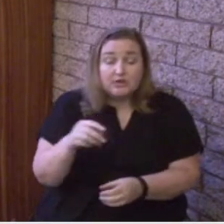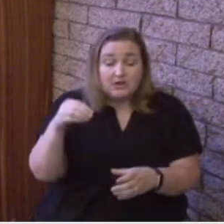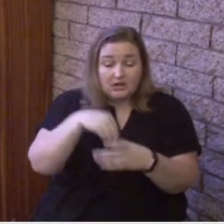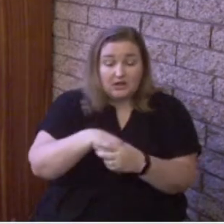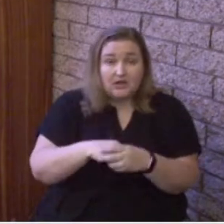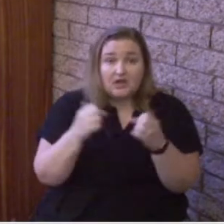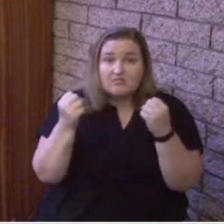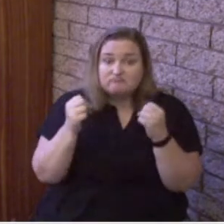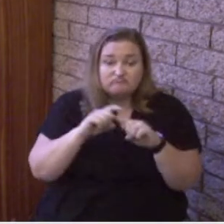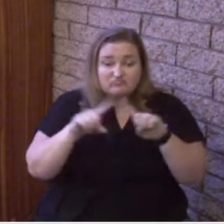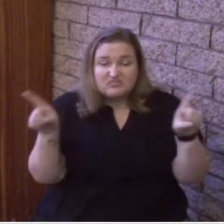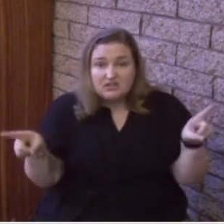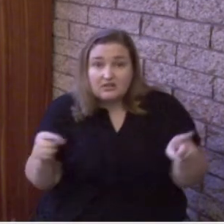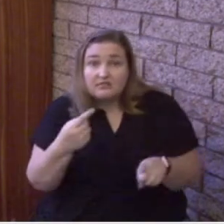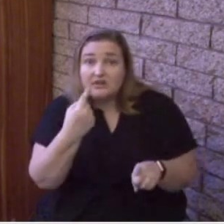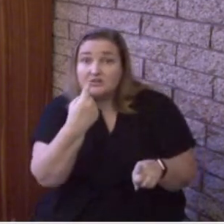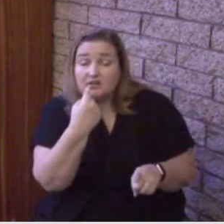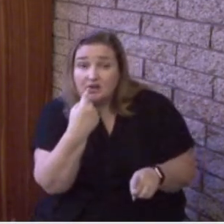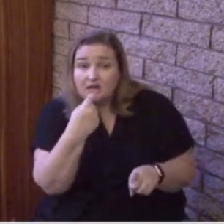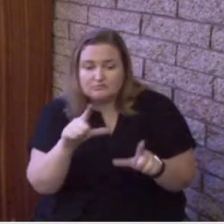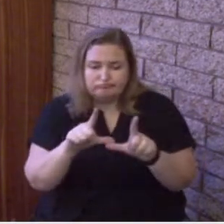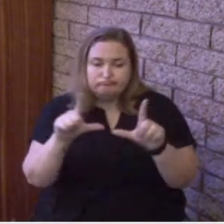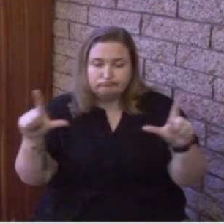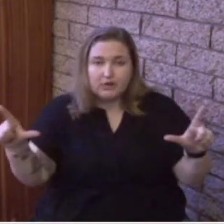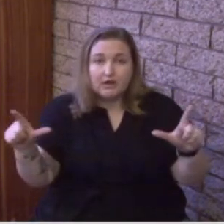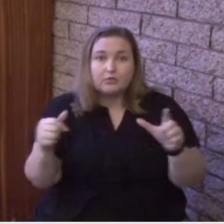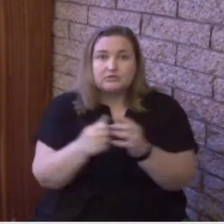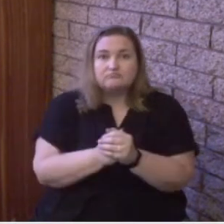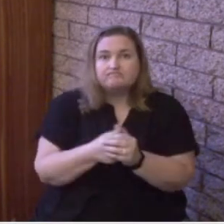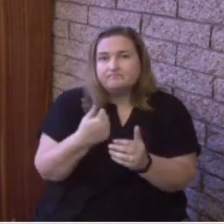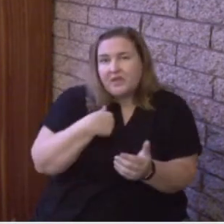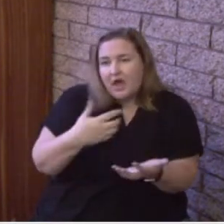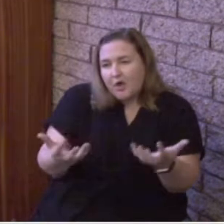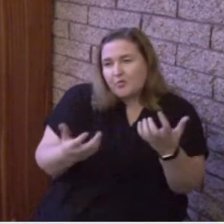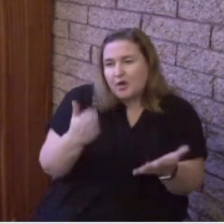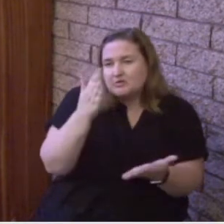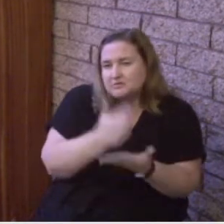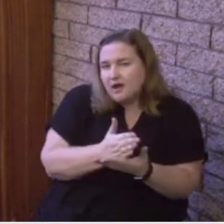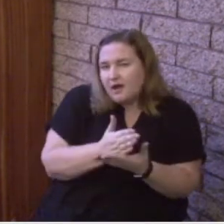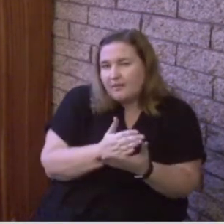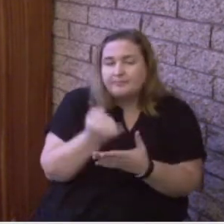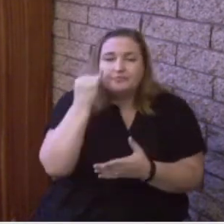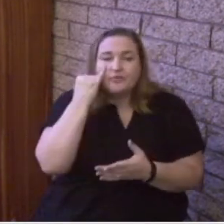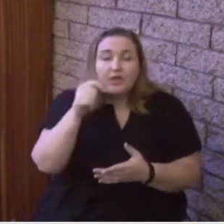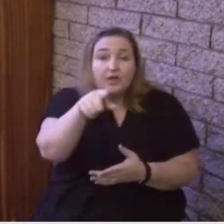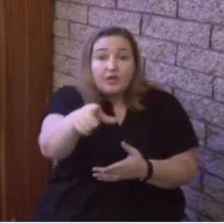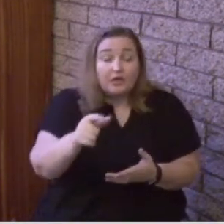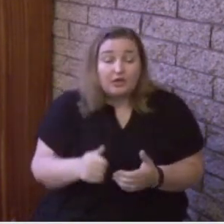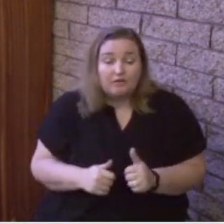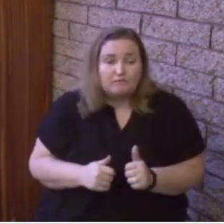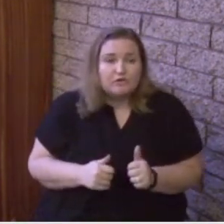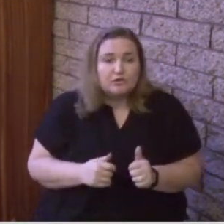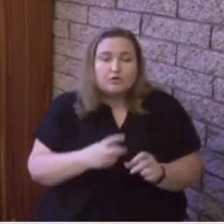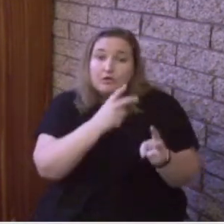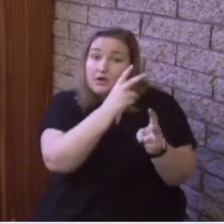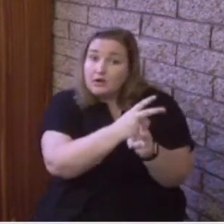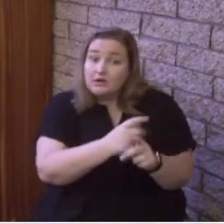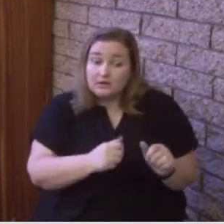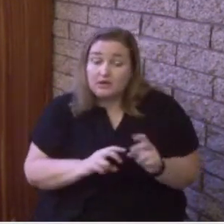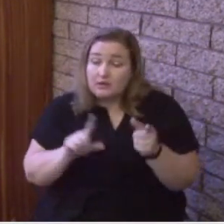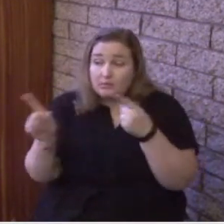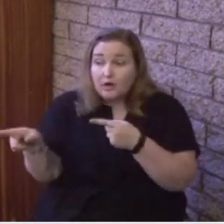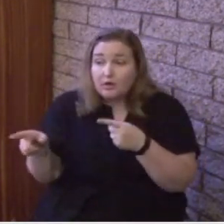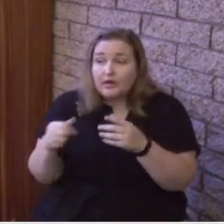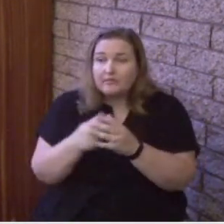the Spirit gave them utterance. Now, I want to stop for a moment. If you get further into that passage, that idea of speaking in